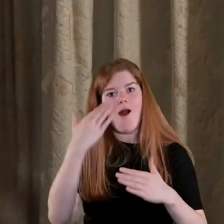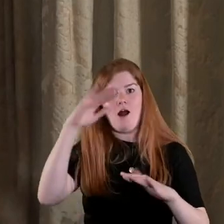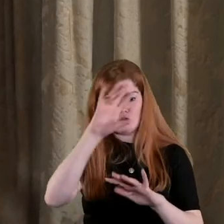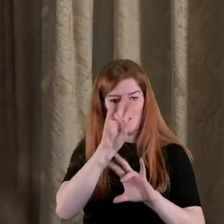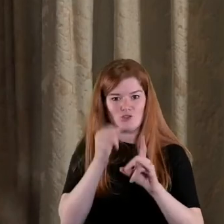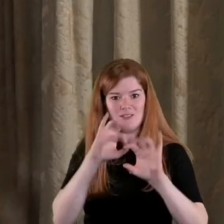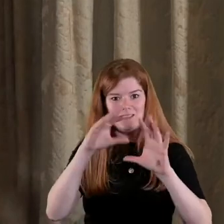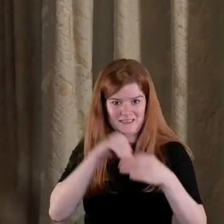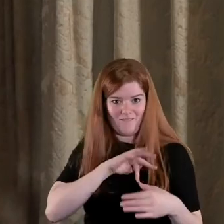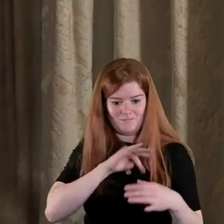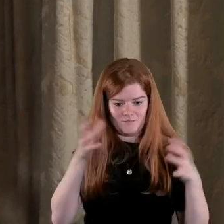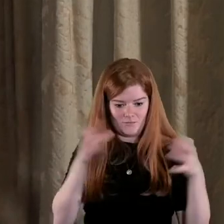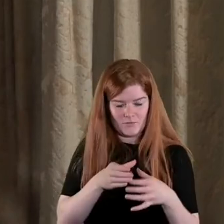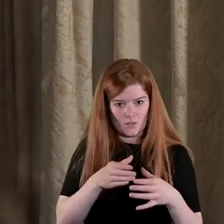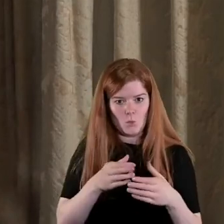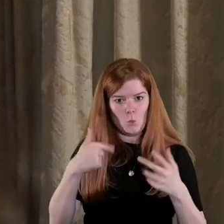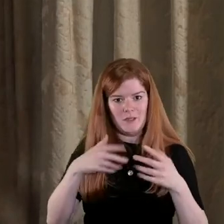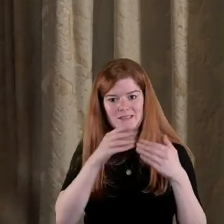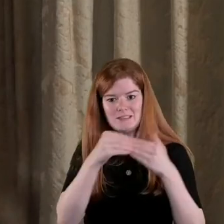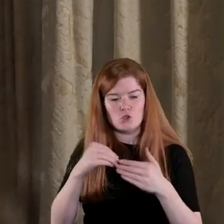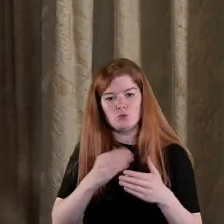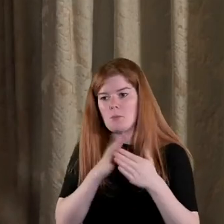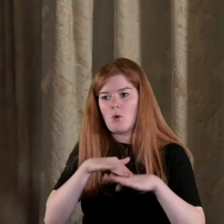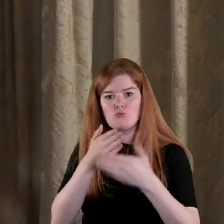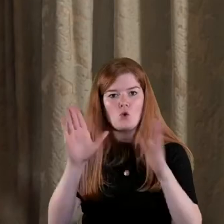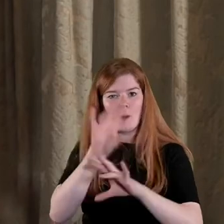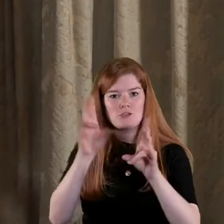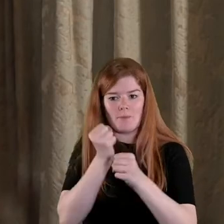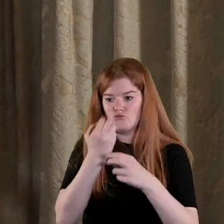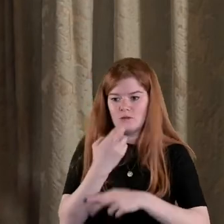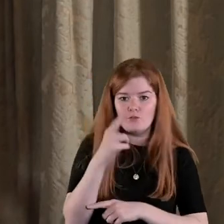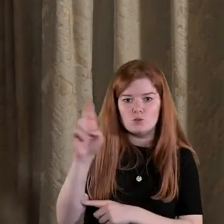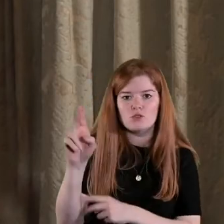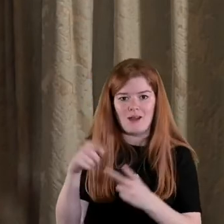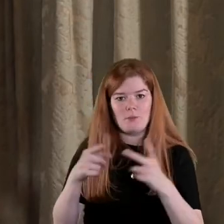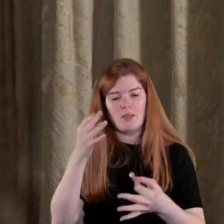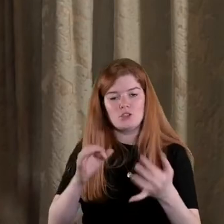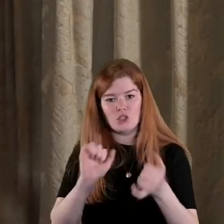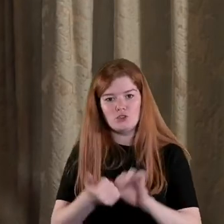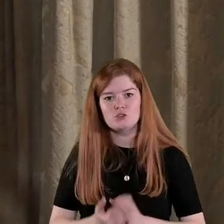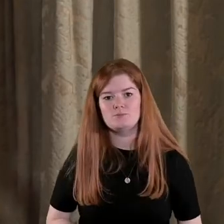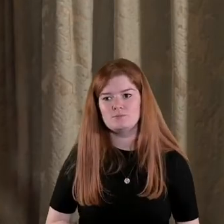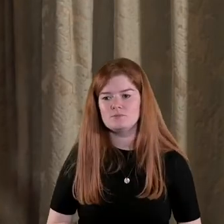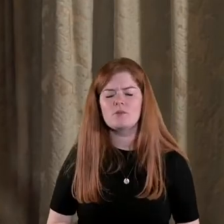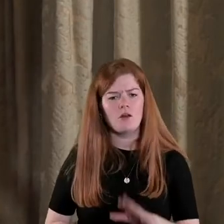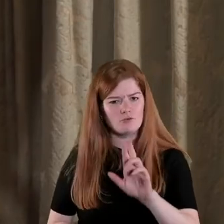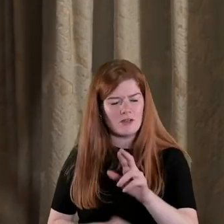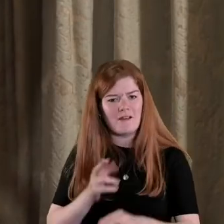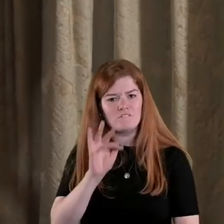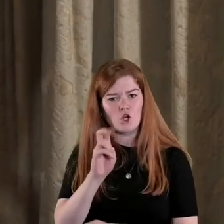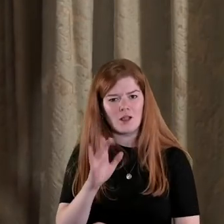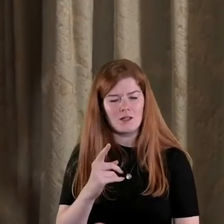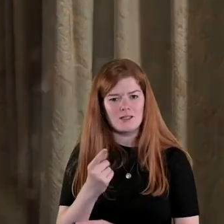it opens up much broader questions about revolutionary and political change and Fergal in a way David